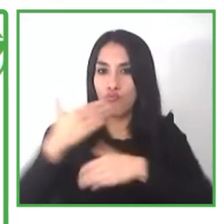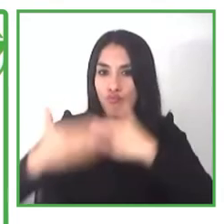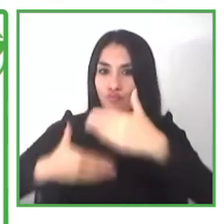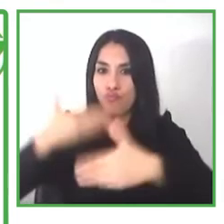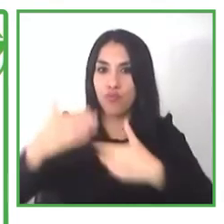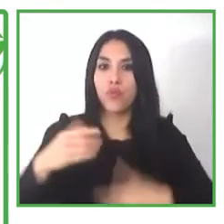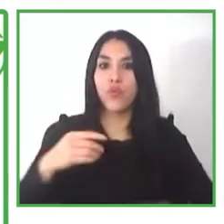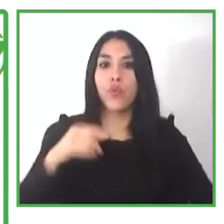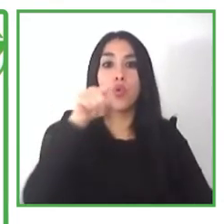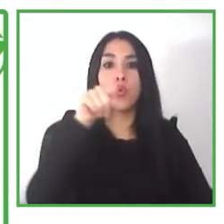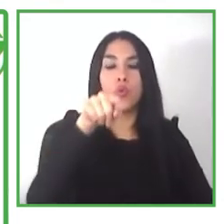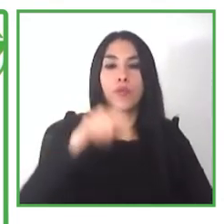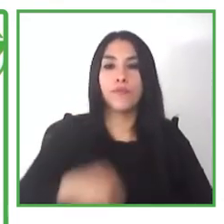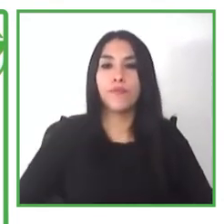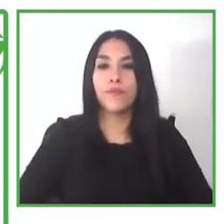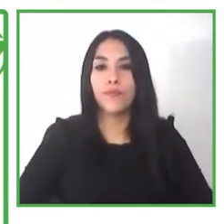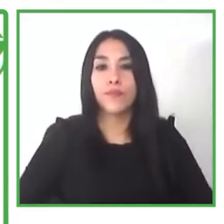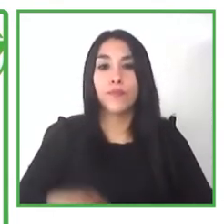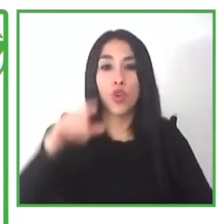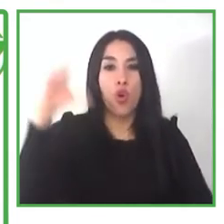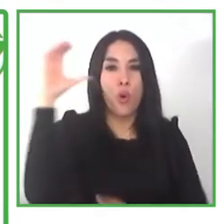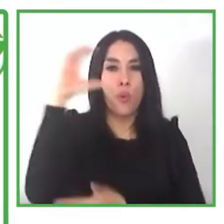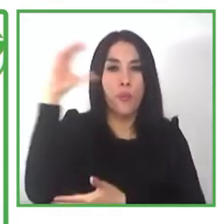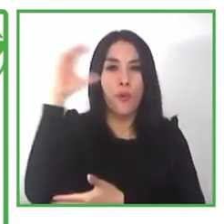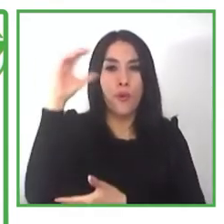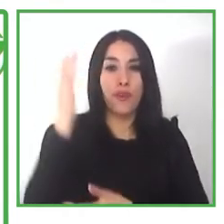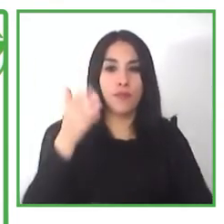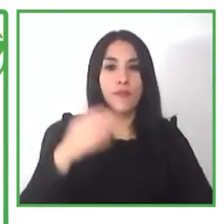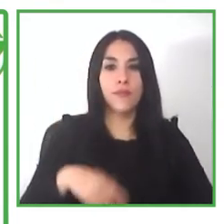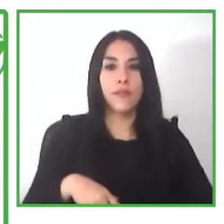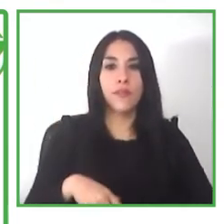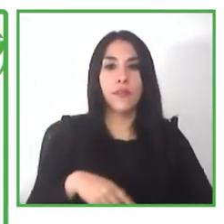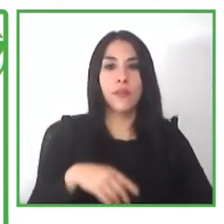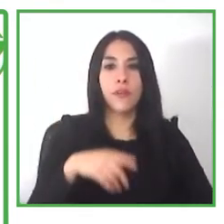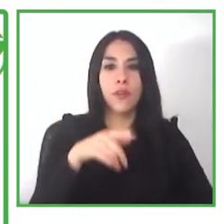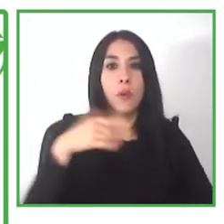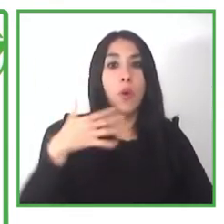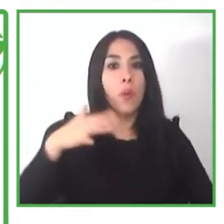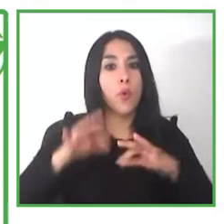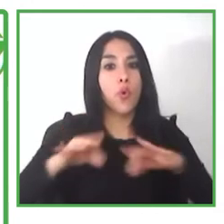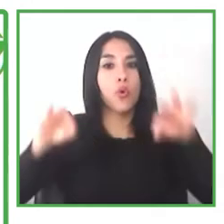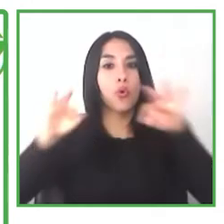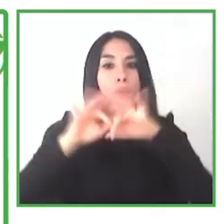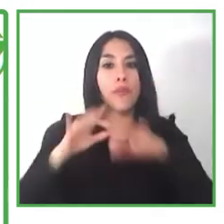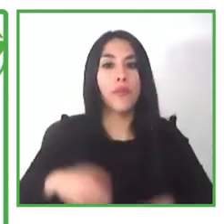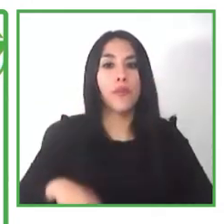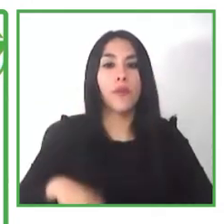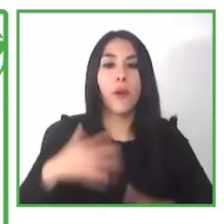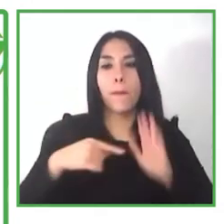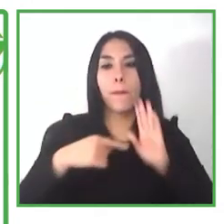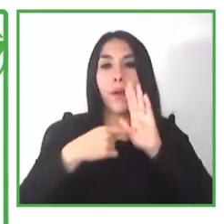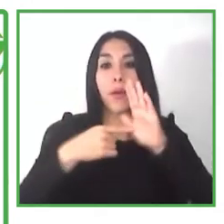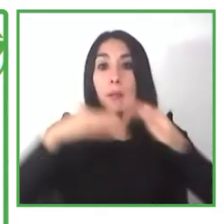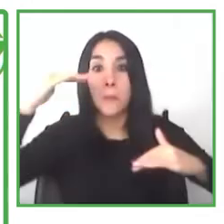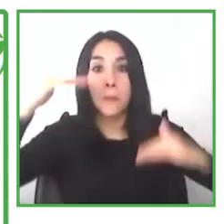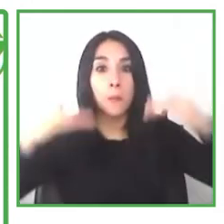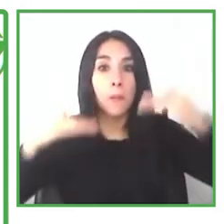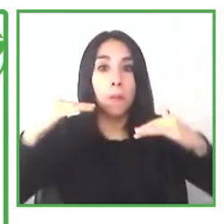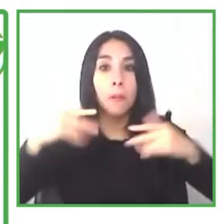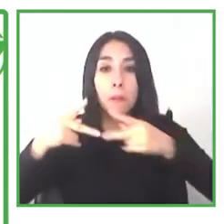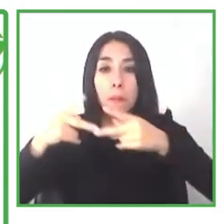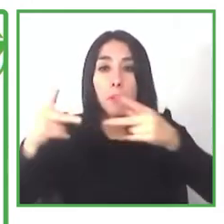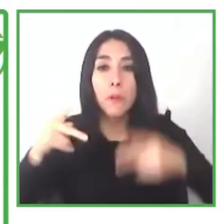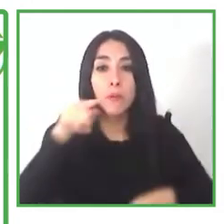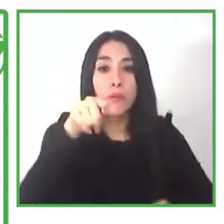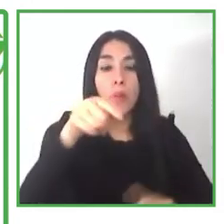because you in certain places you expect that somebody helps you to pack so right still we have